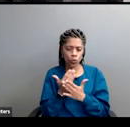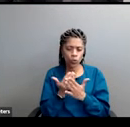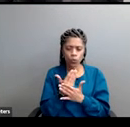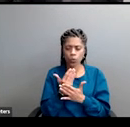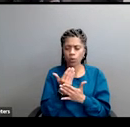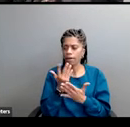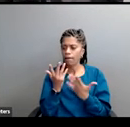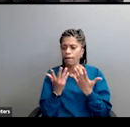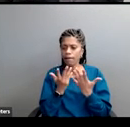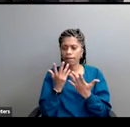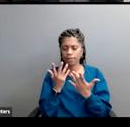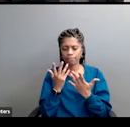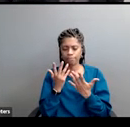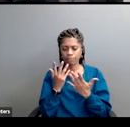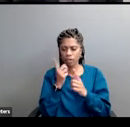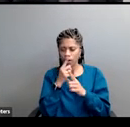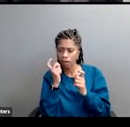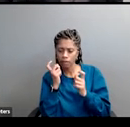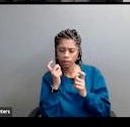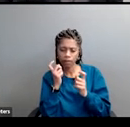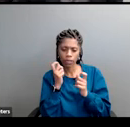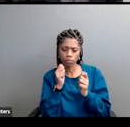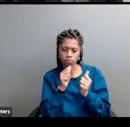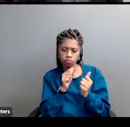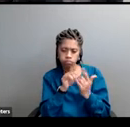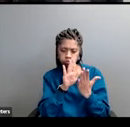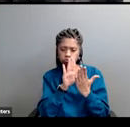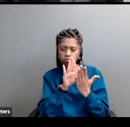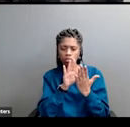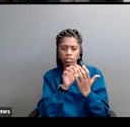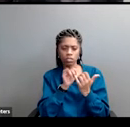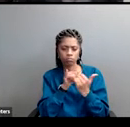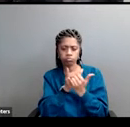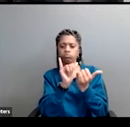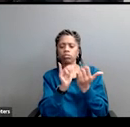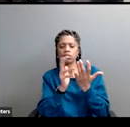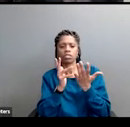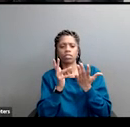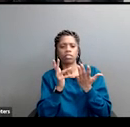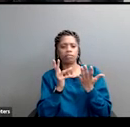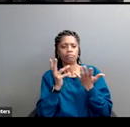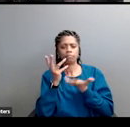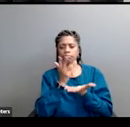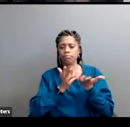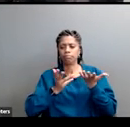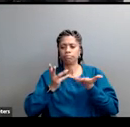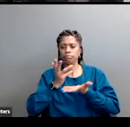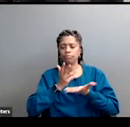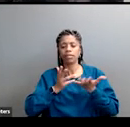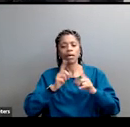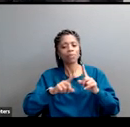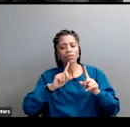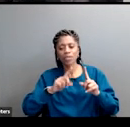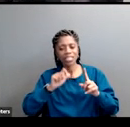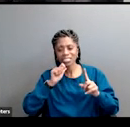the whole viciousness of it but on another it's actually has it actually has roots that go back